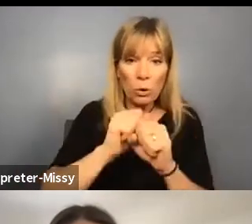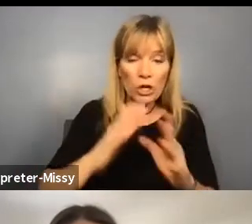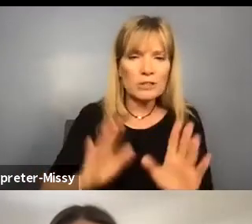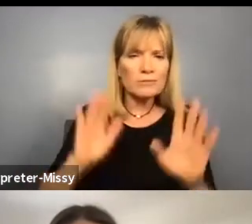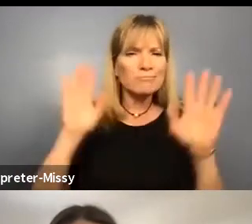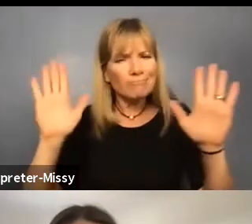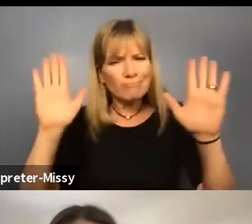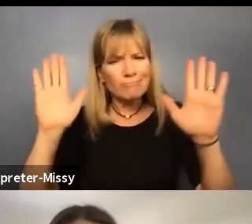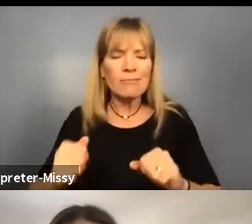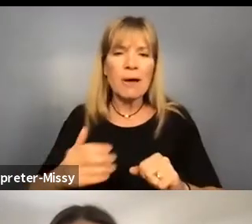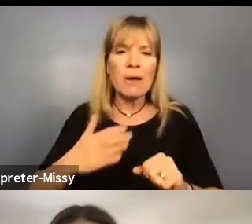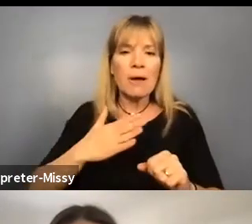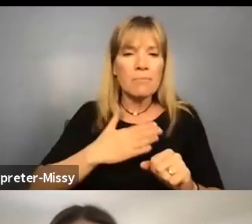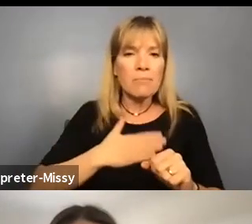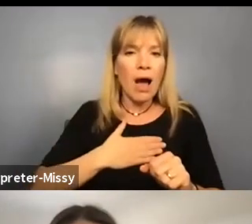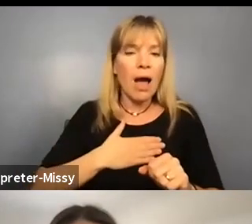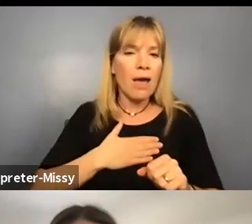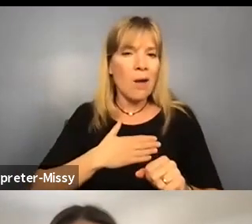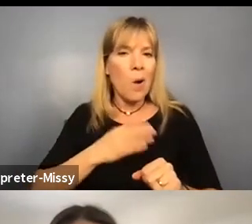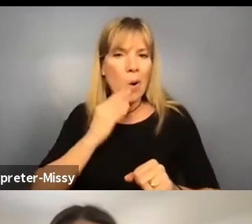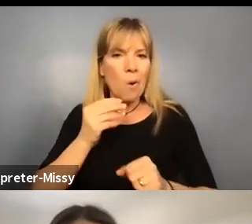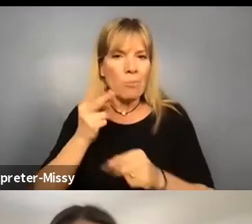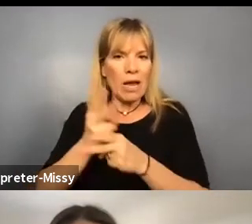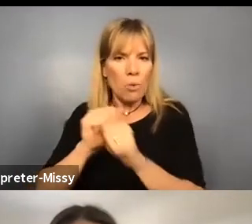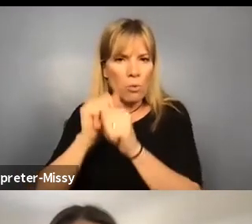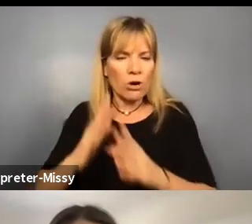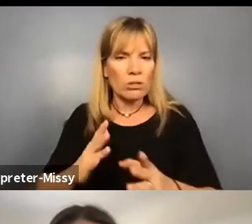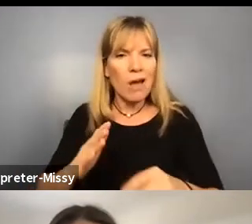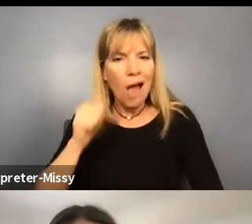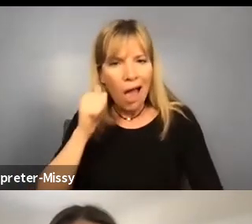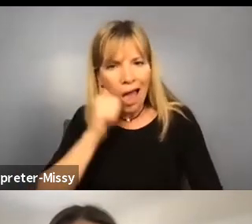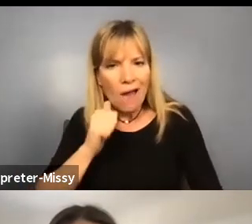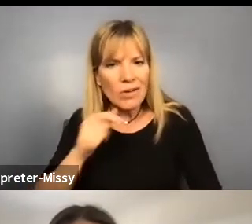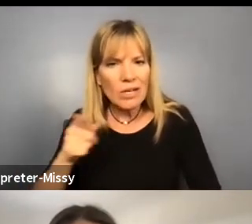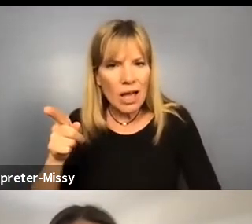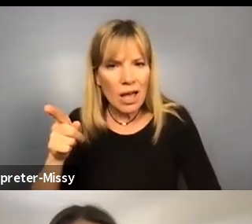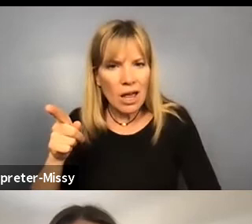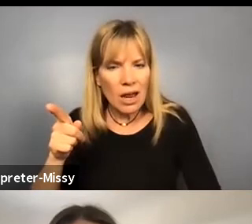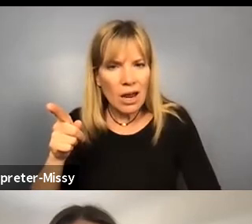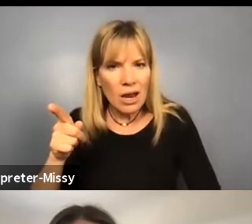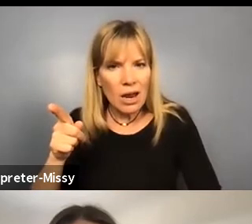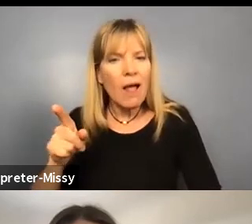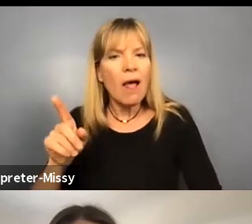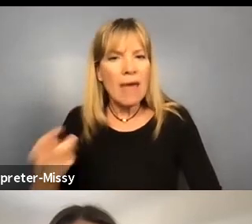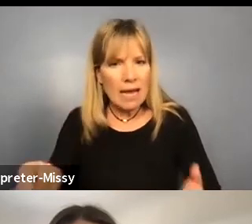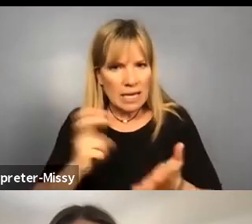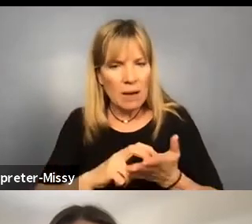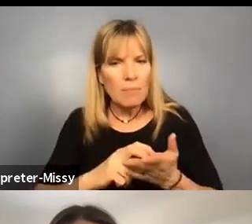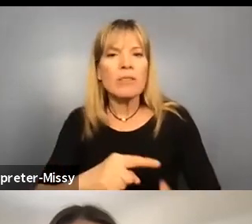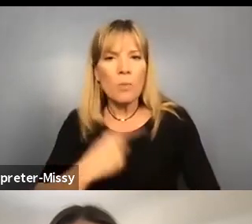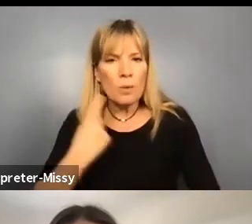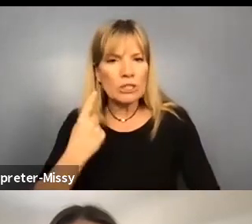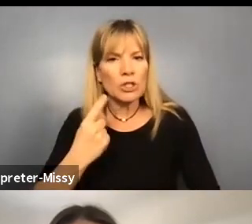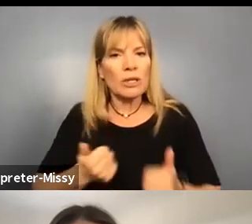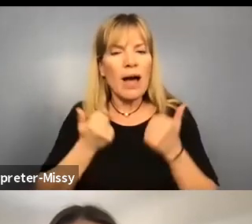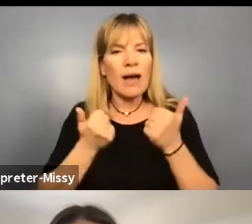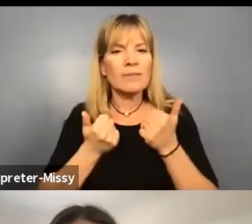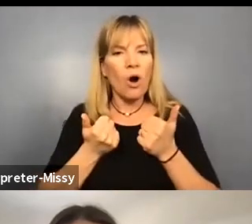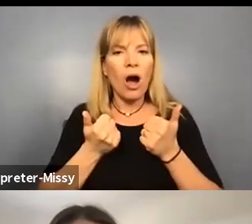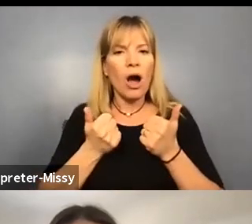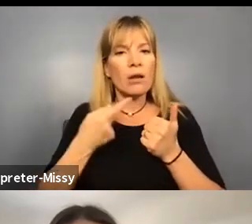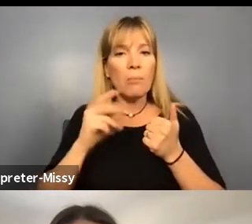my home care workers got up every day and risked their lives on public transportation to get to me.